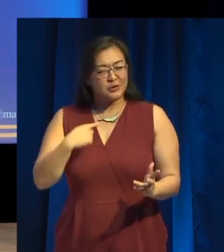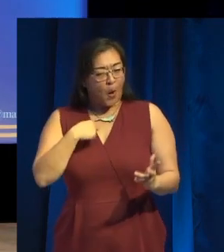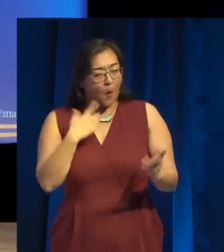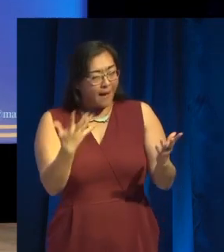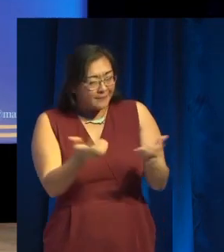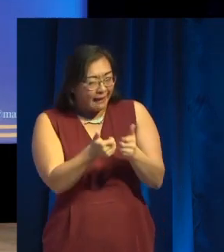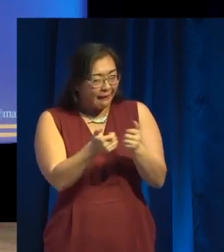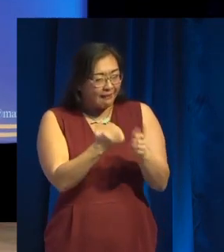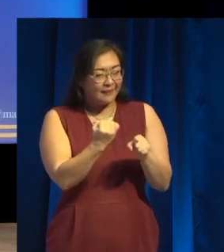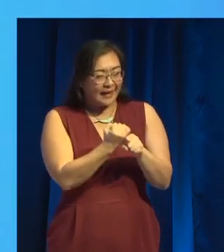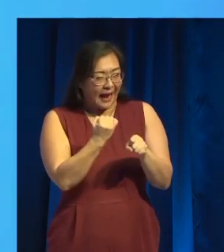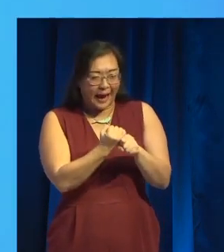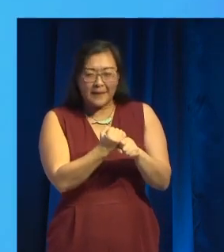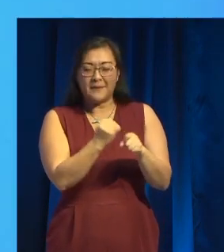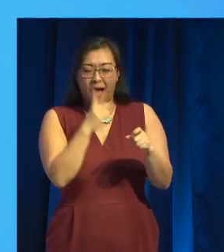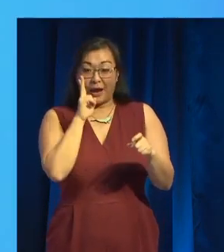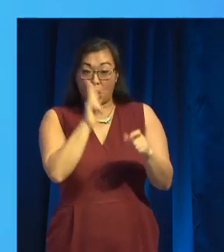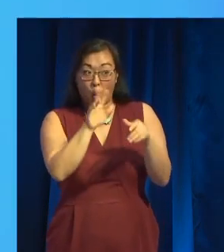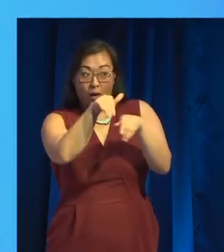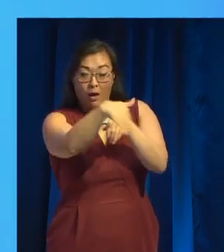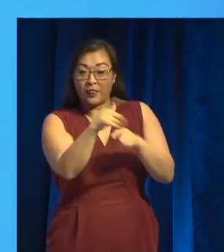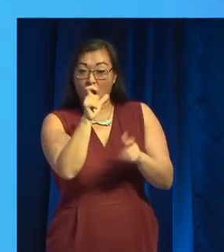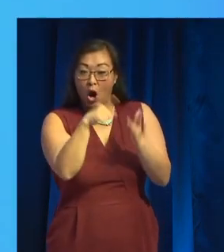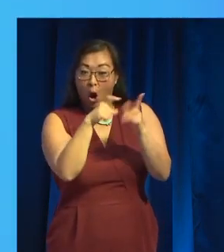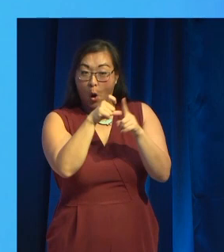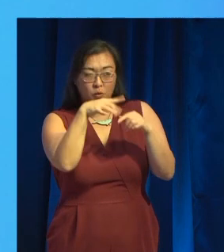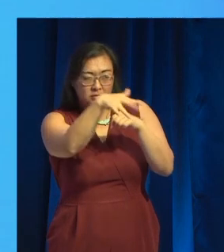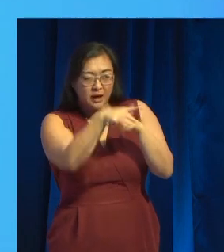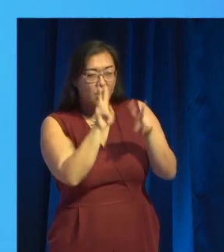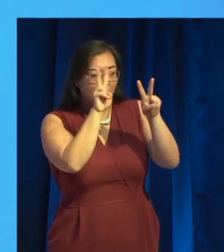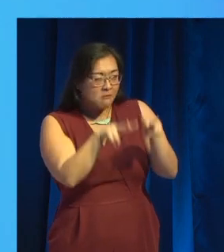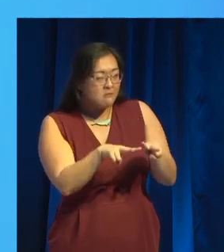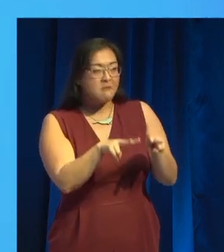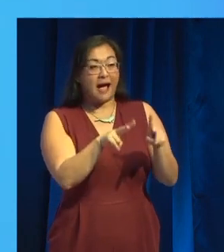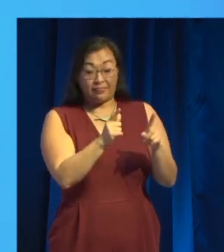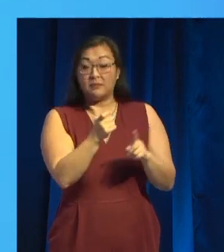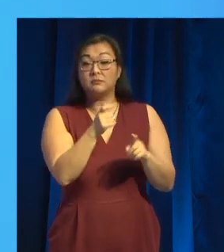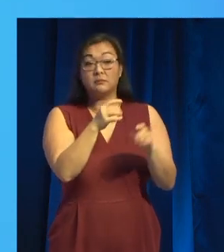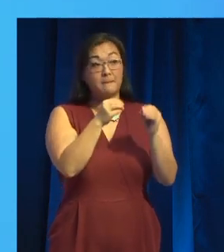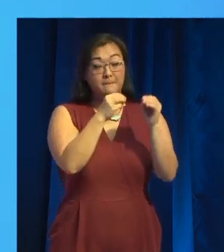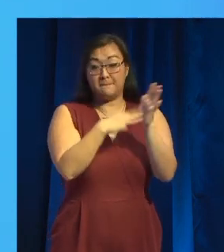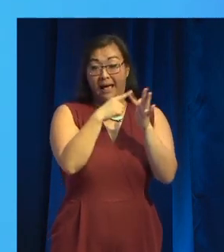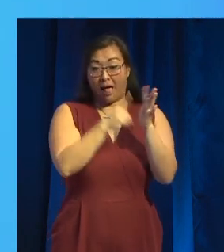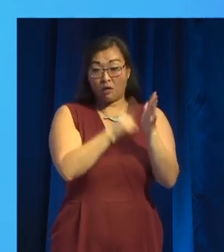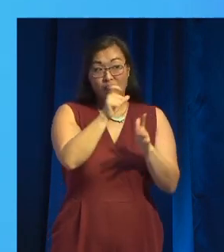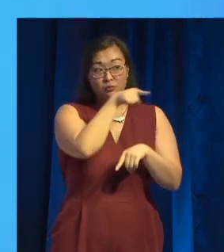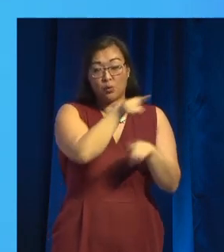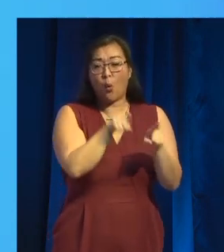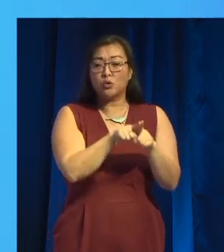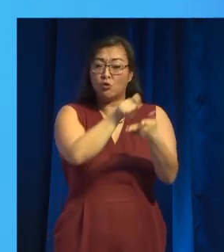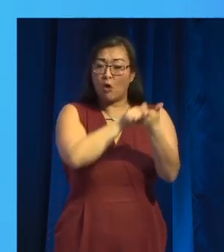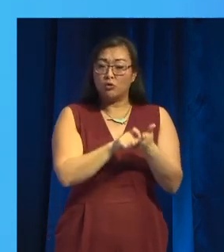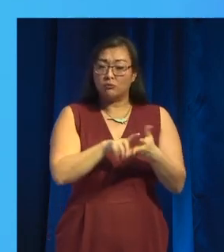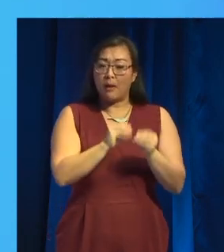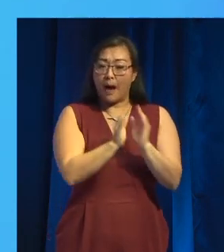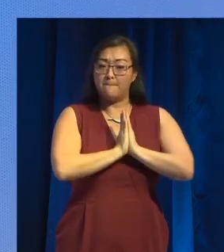in BASIC, so I could see what it was supposed to be doing, and I read the book. Mel Croucher wrote a book with Robin Evans after the